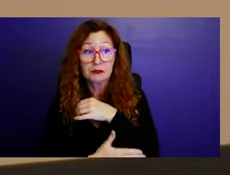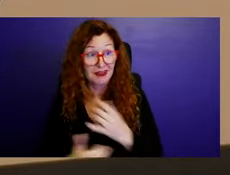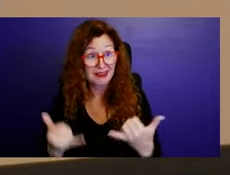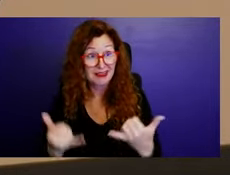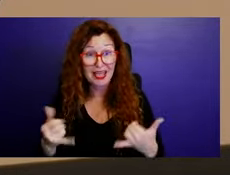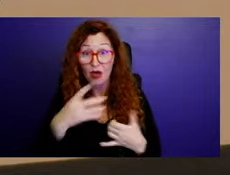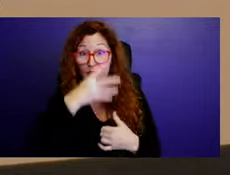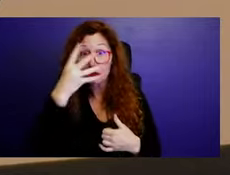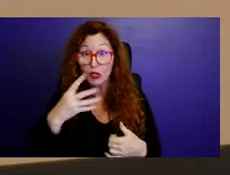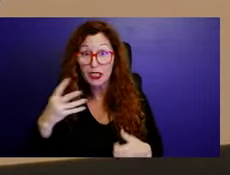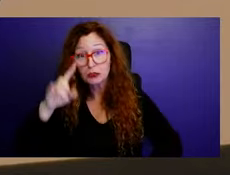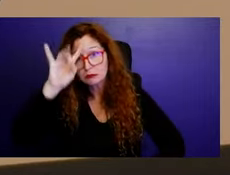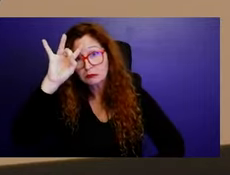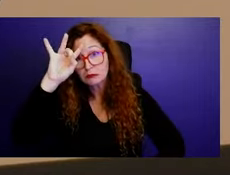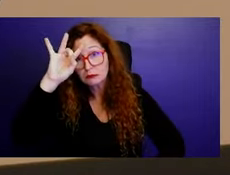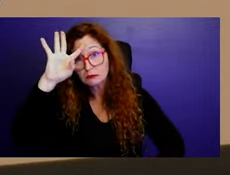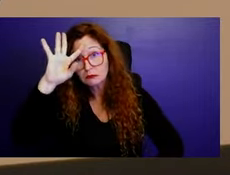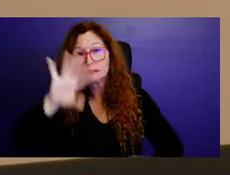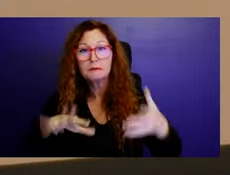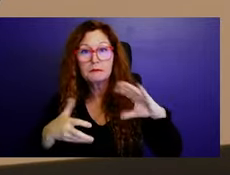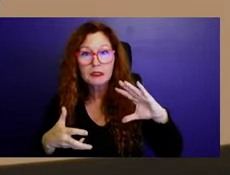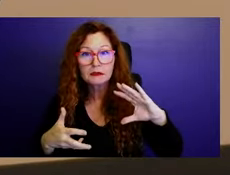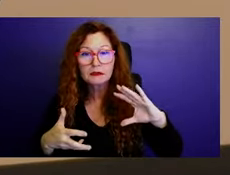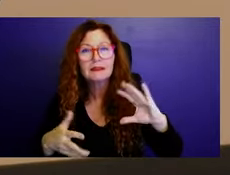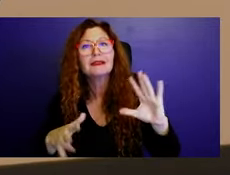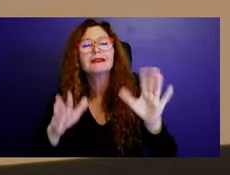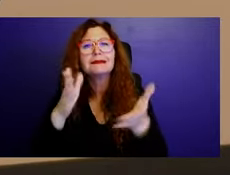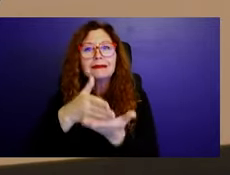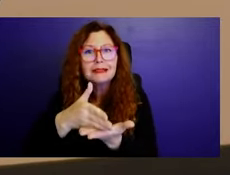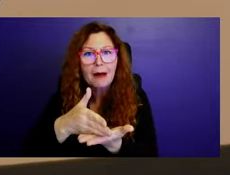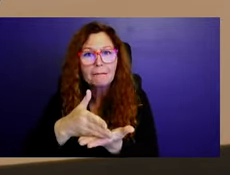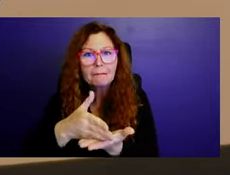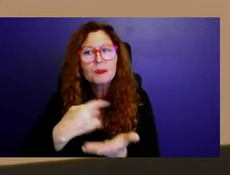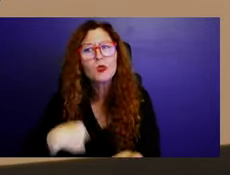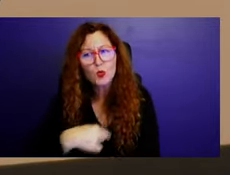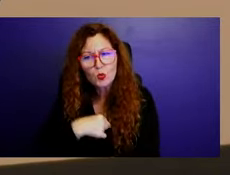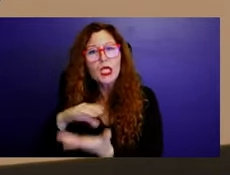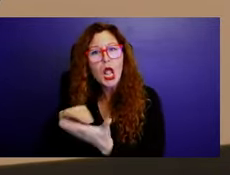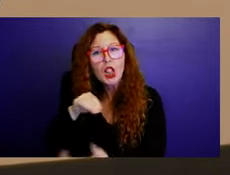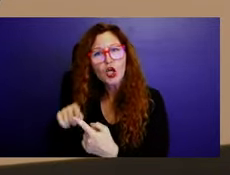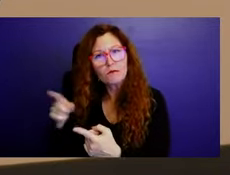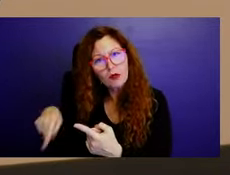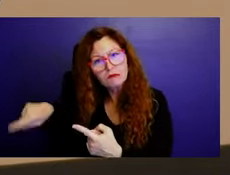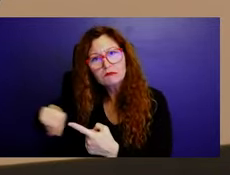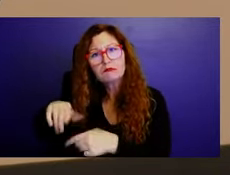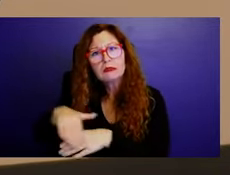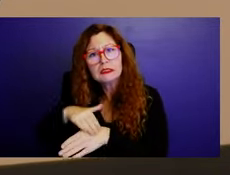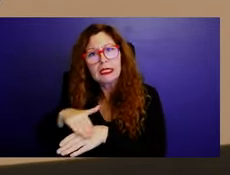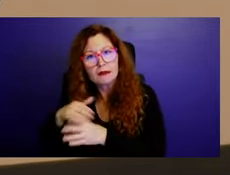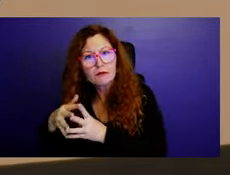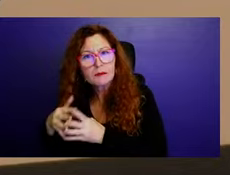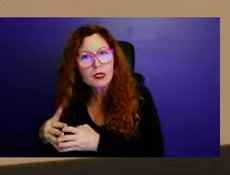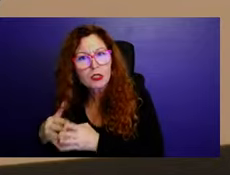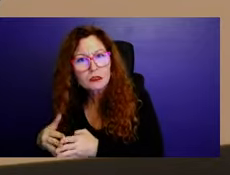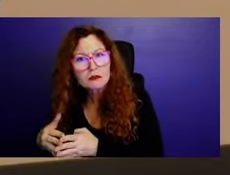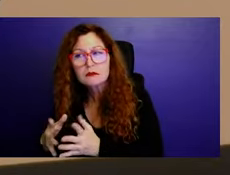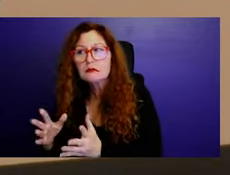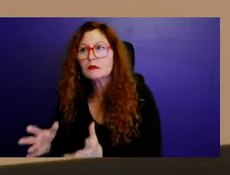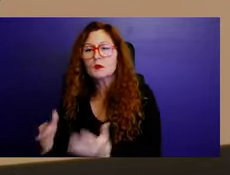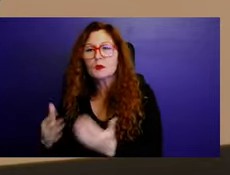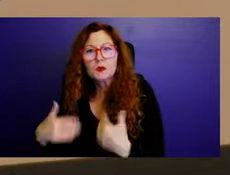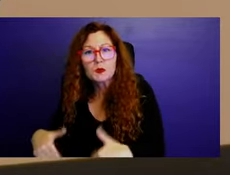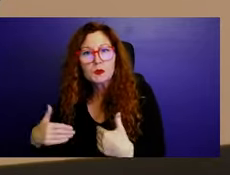maybe we can learn from these native people. And I intend to learn from them. And it would be so wonderful, it is so wonderful that they're coming to Boynton.